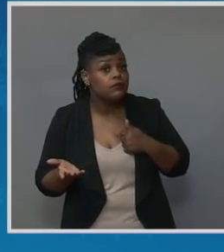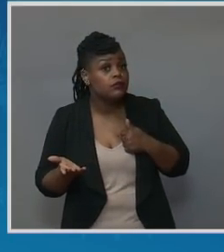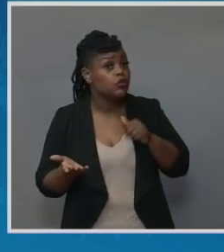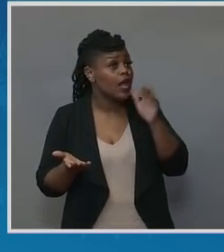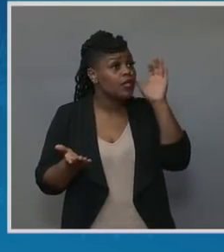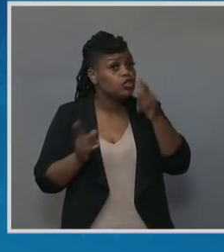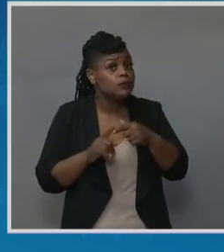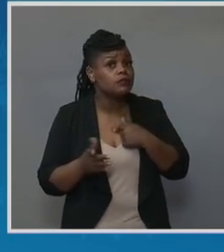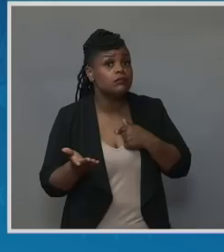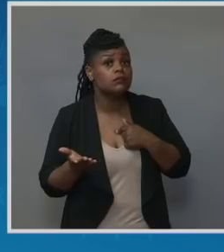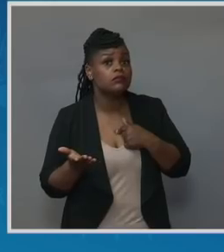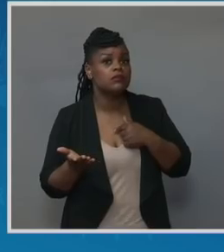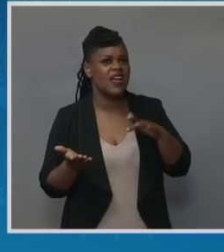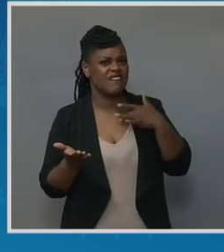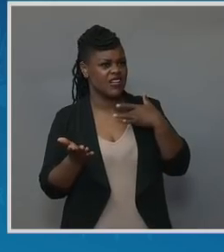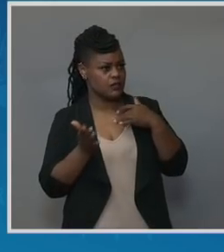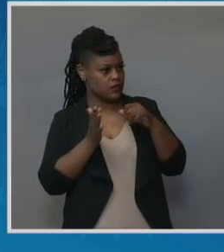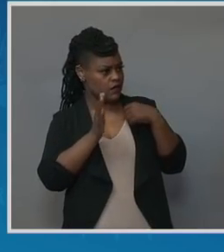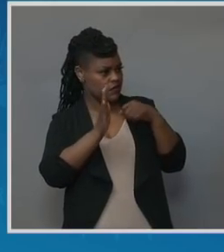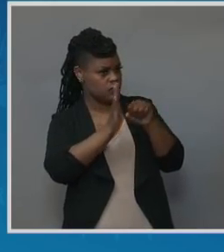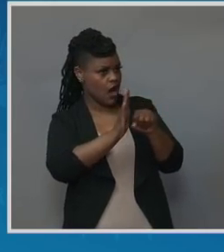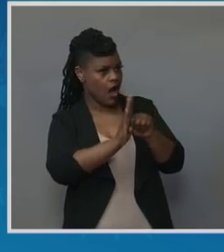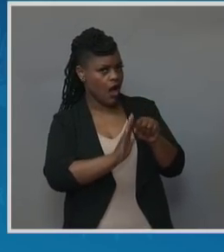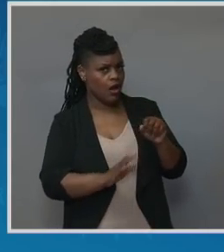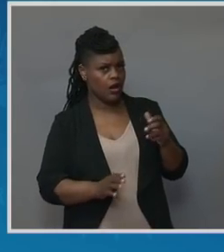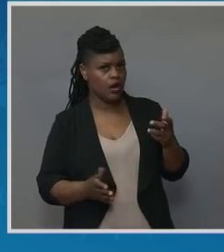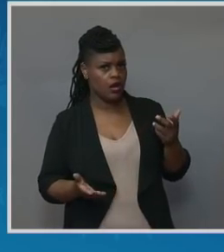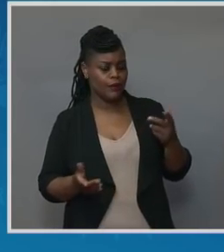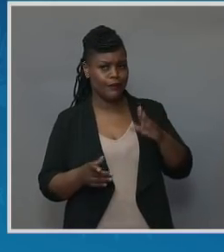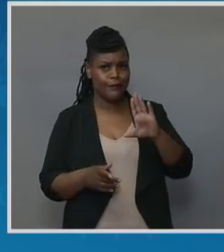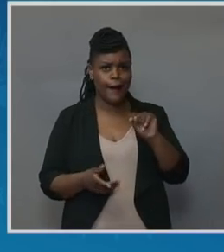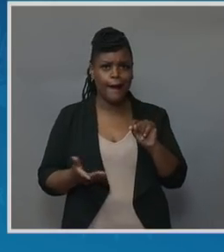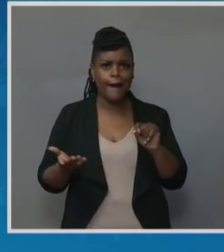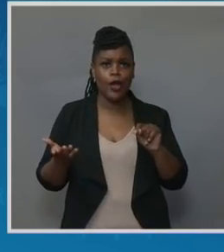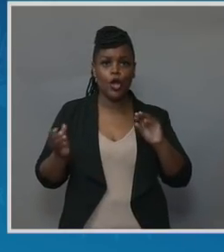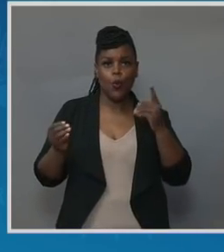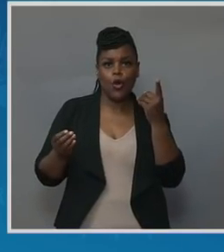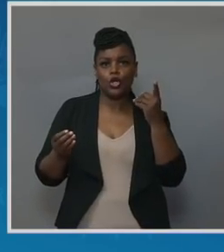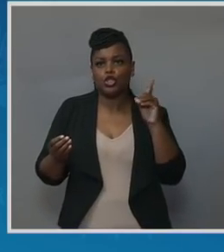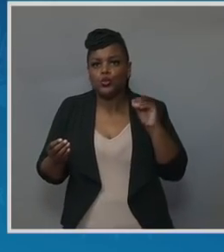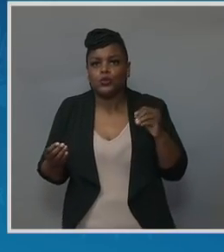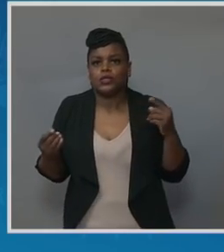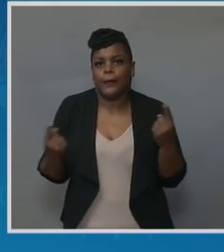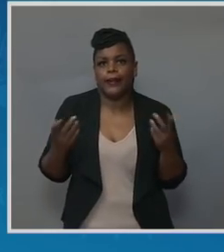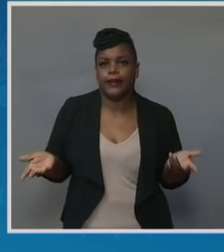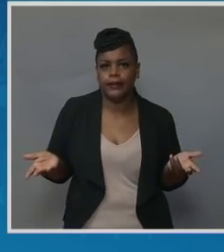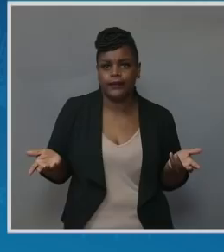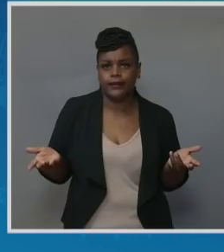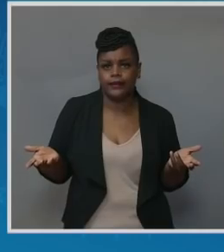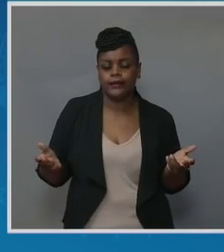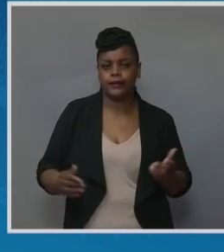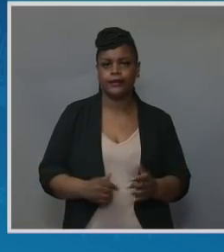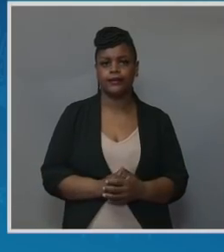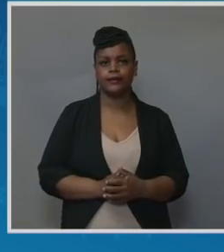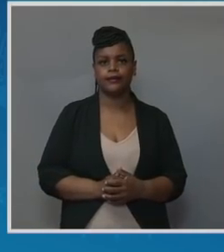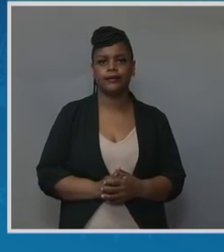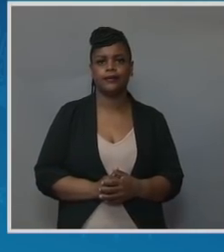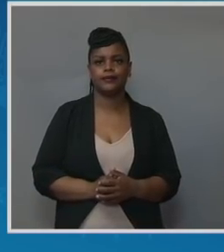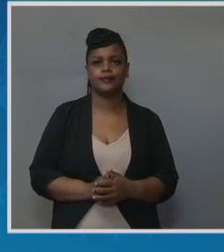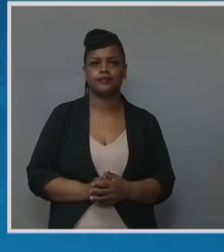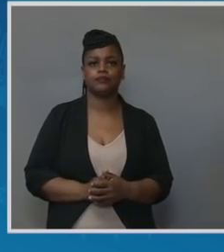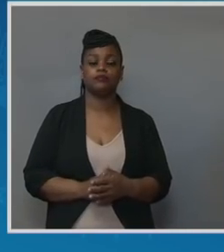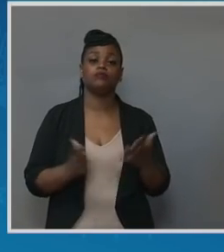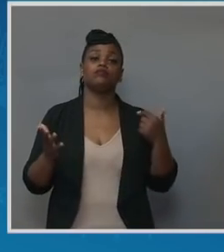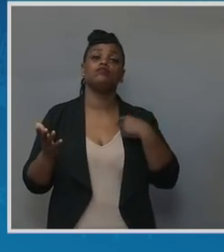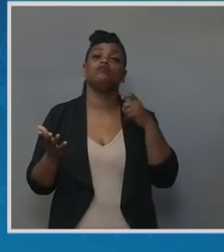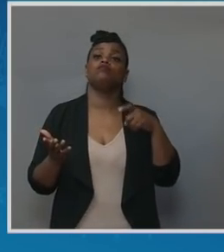symptoms and no one is giving them the attention that they need or dealing with the problems. And, you know, the thing that we have to realize is that we